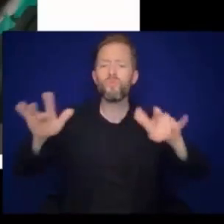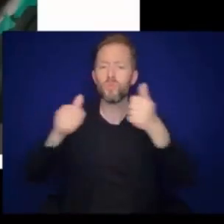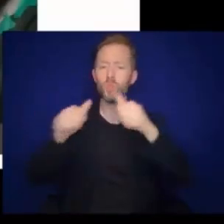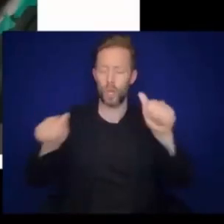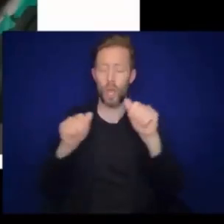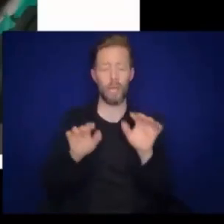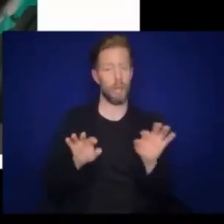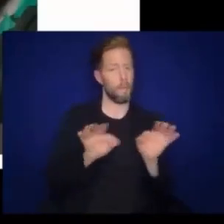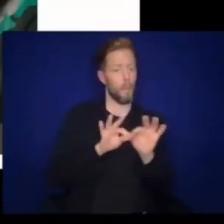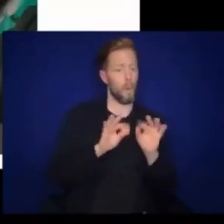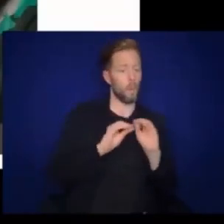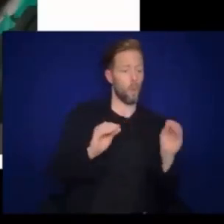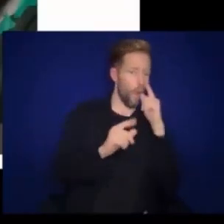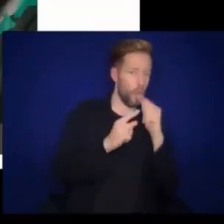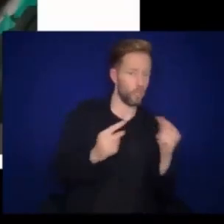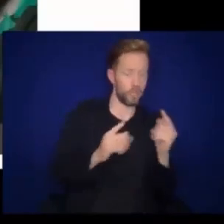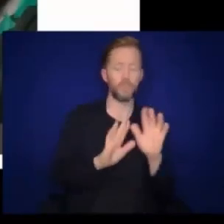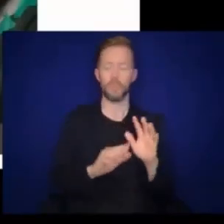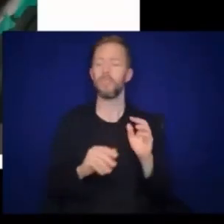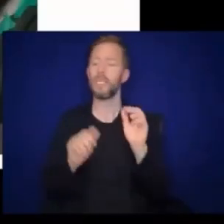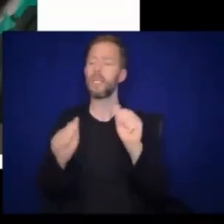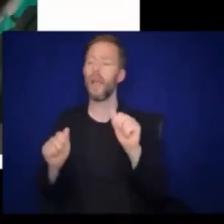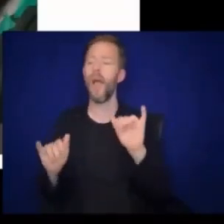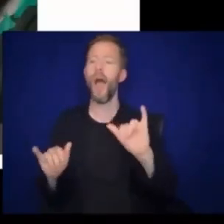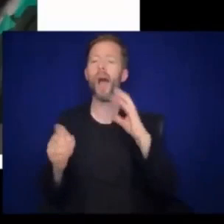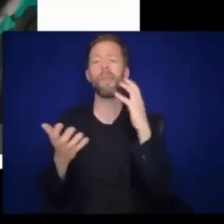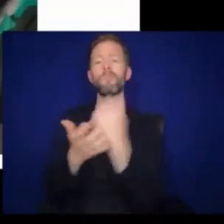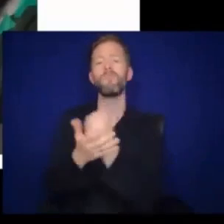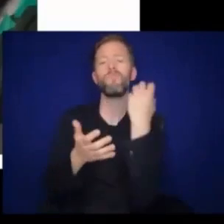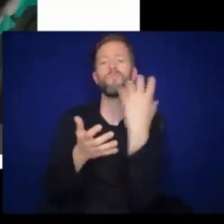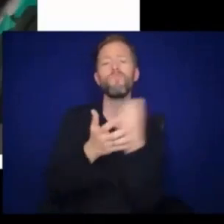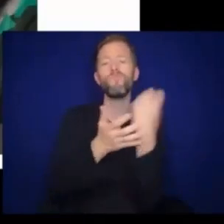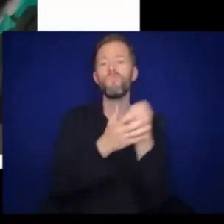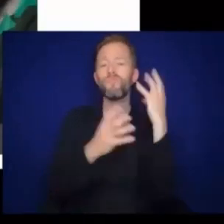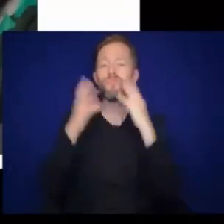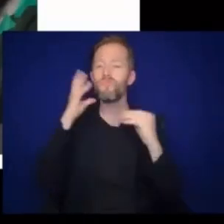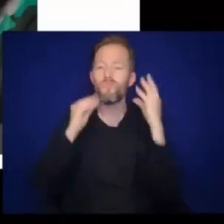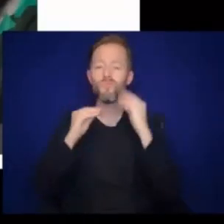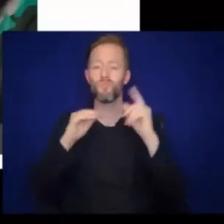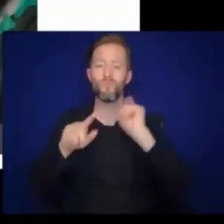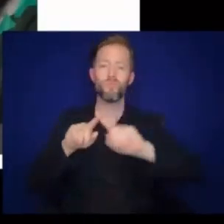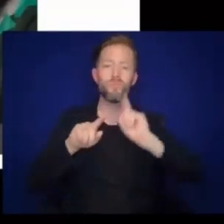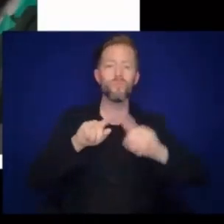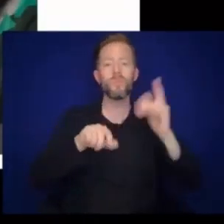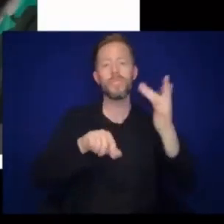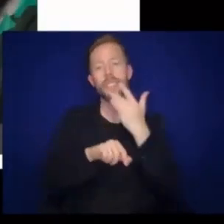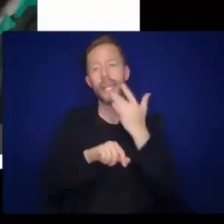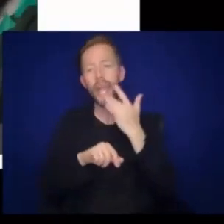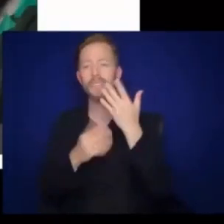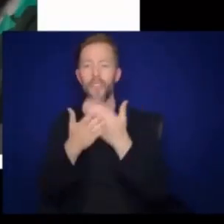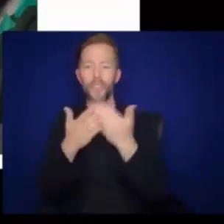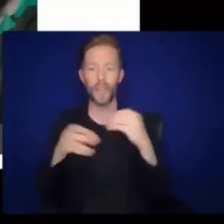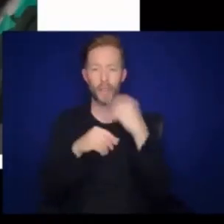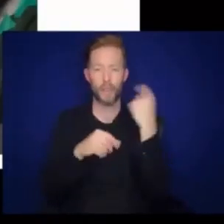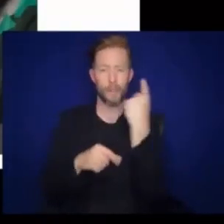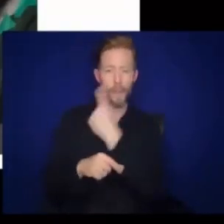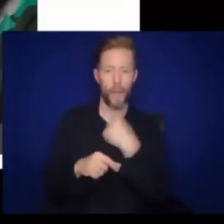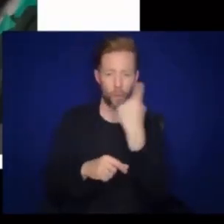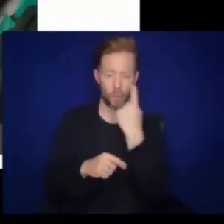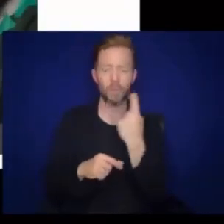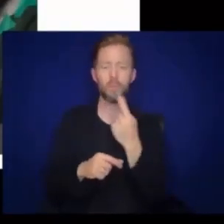know that there's no allergies so that they have the opportunity to sense lots of different textures and tastes in their mouth.